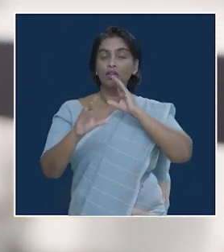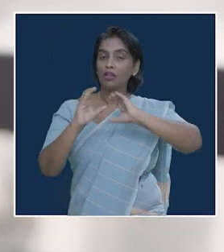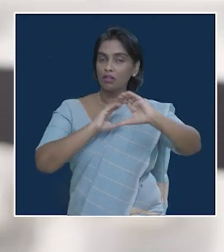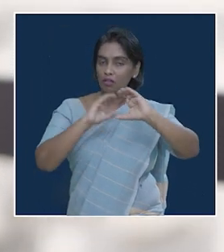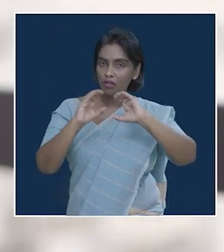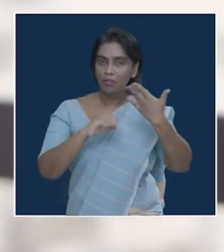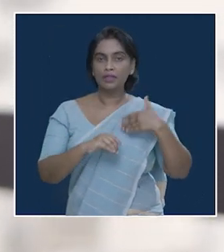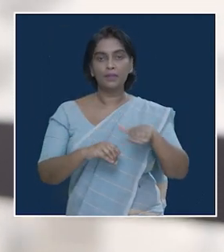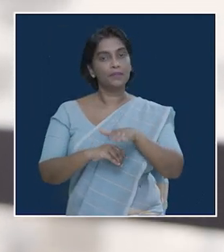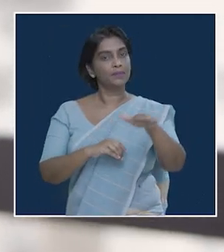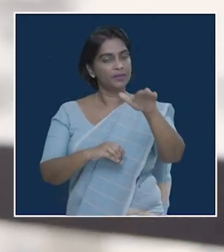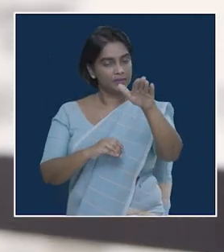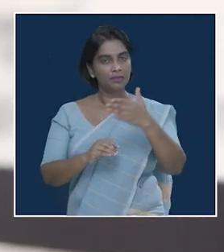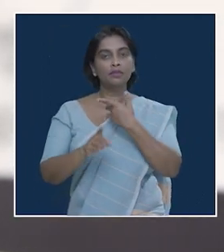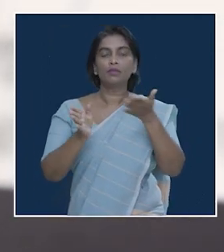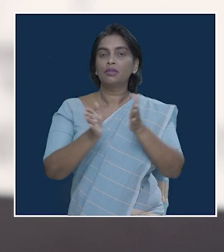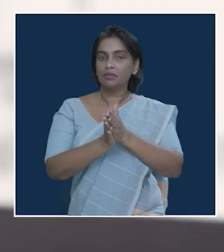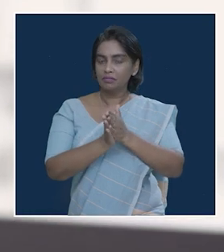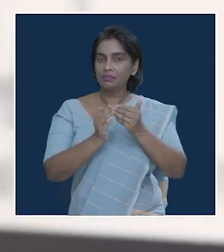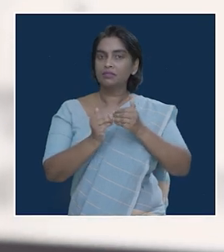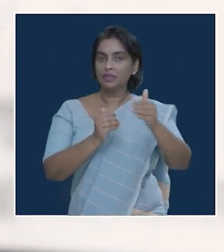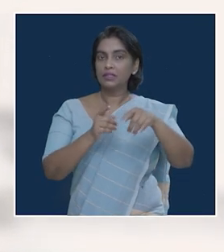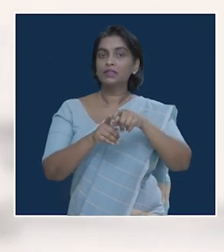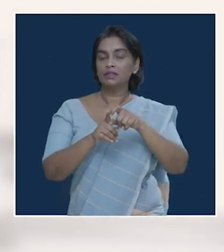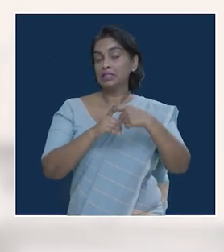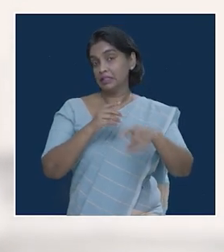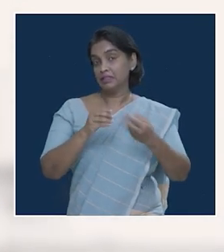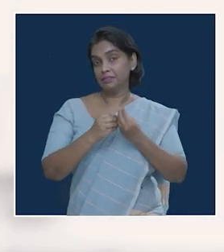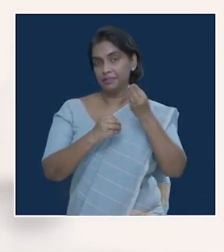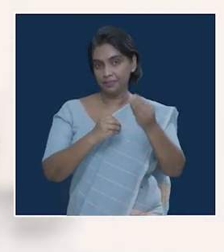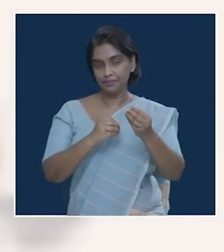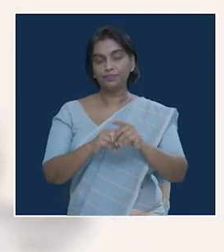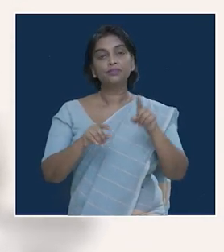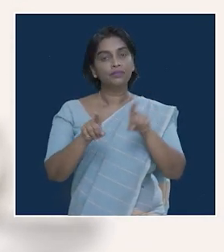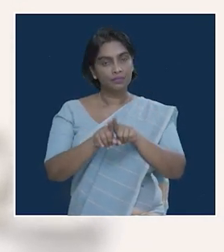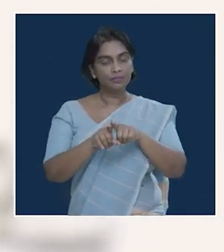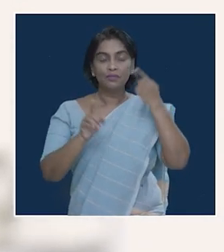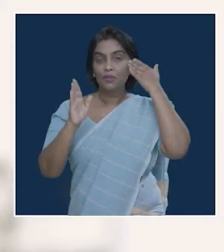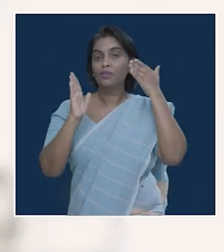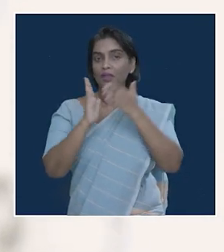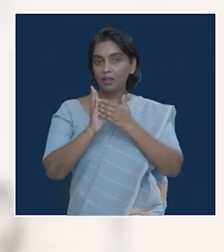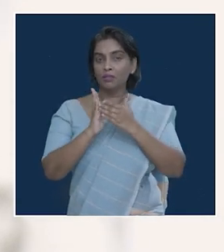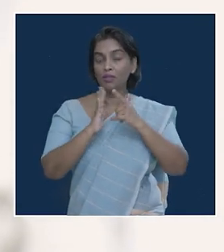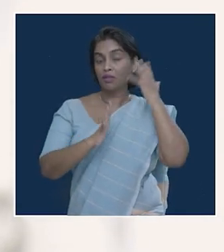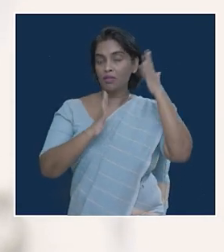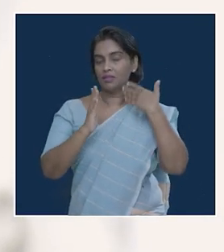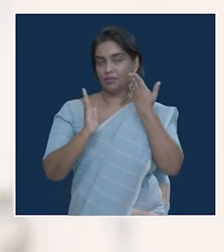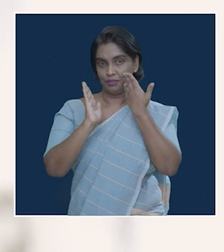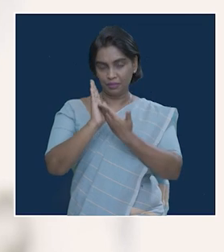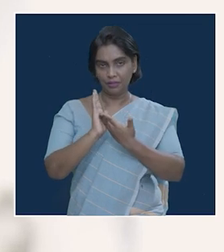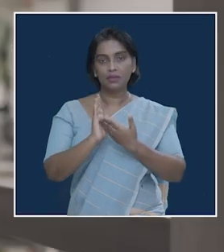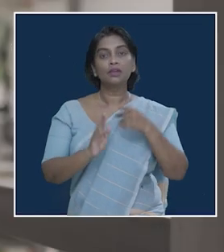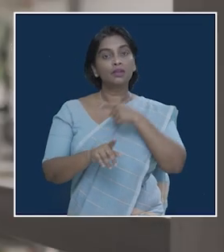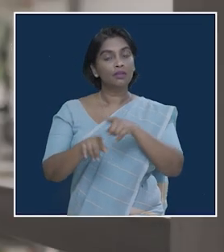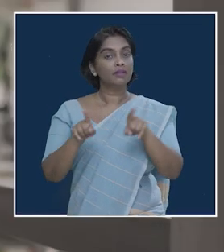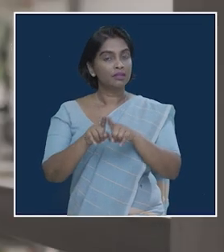communication and mobility needs through the lens of reasonable accommodation and the concept of universal design.